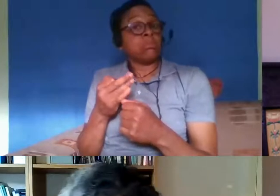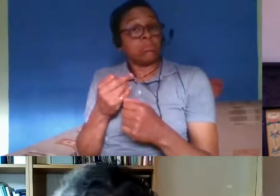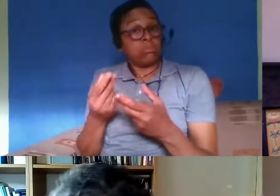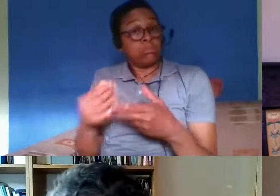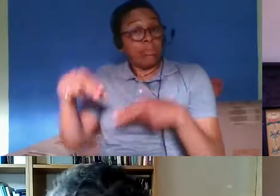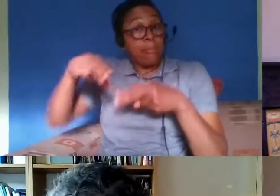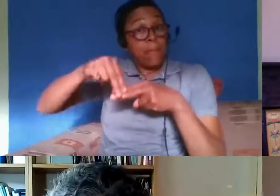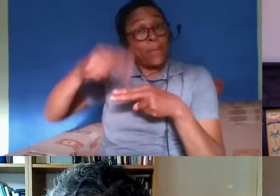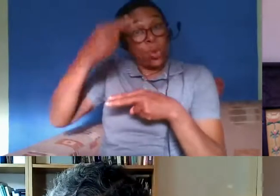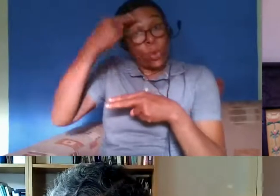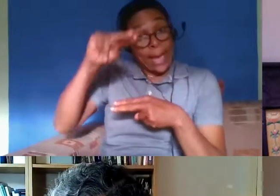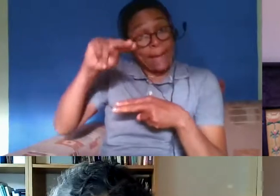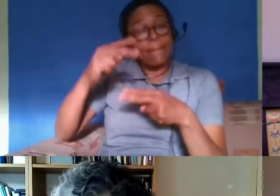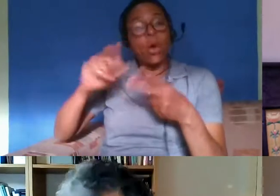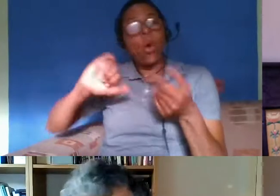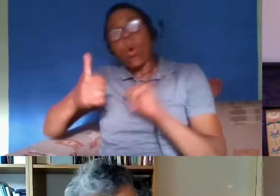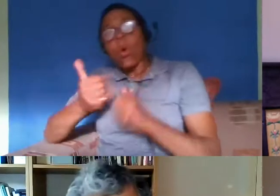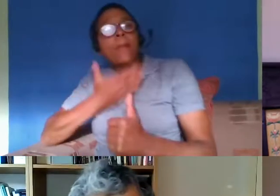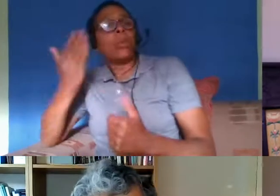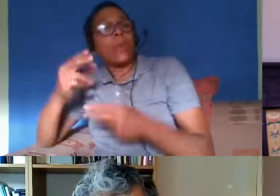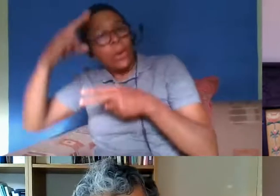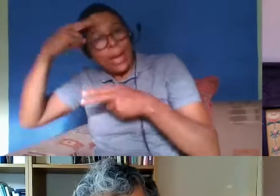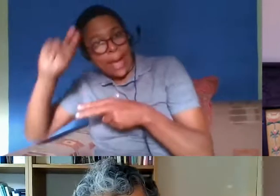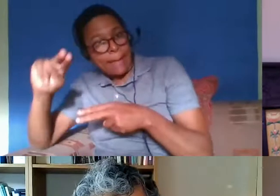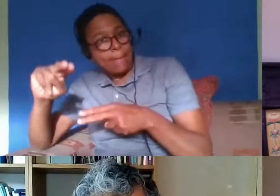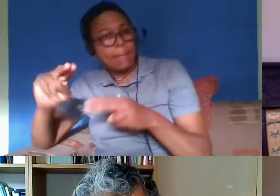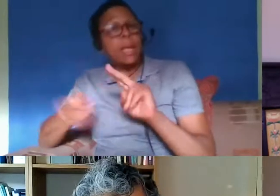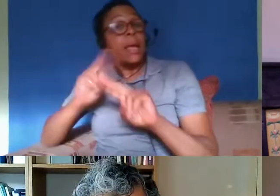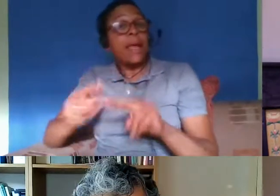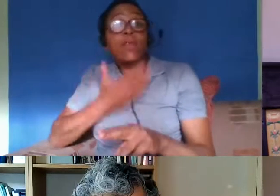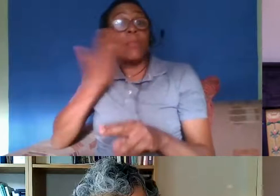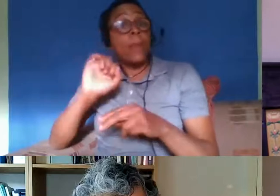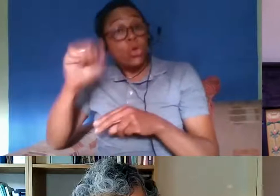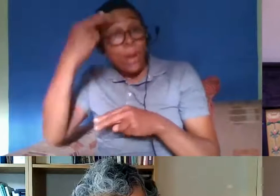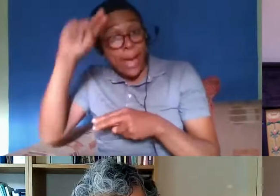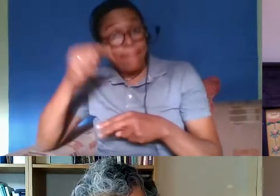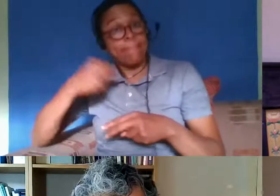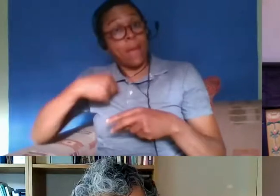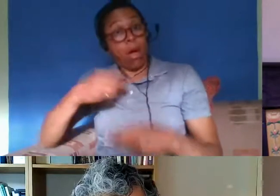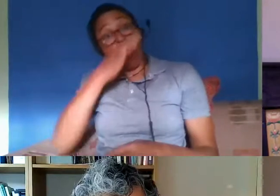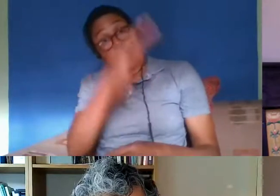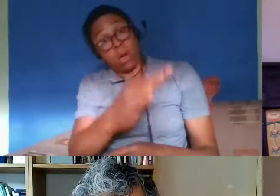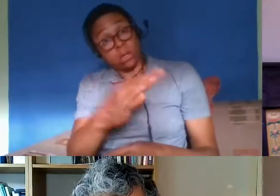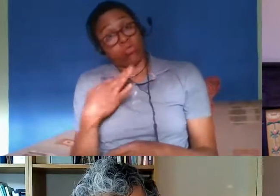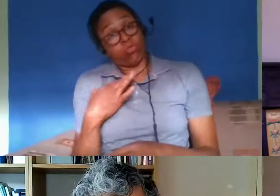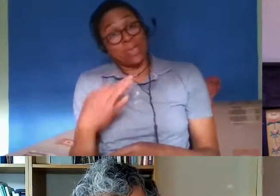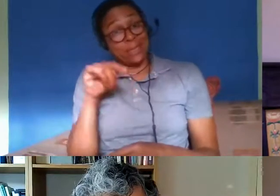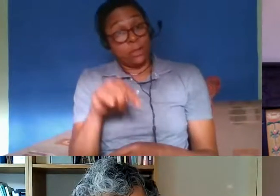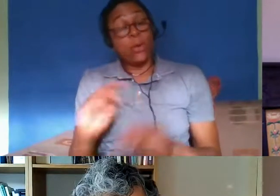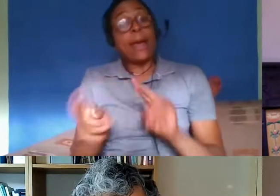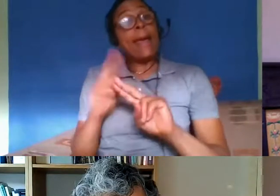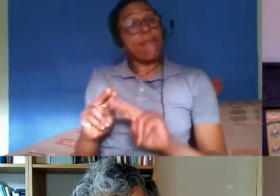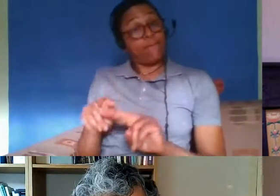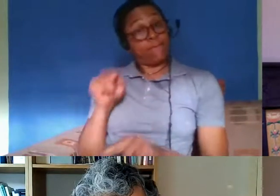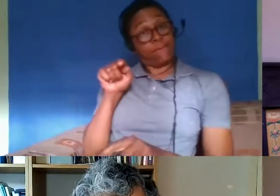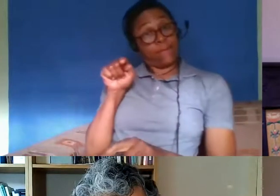i will ask your question to the speakers or um you can choose to submit your name your question with your name in which case i will invite